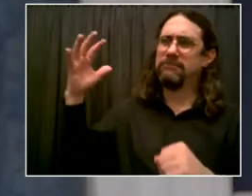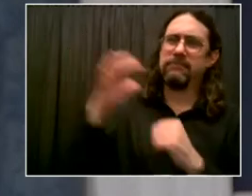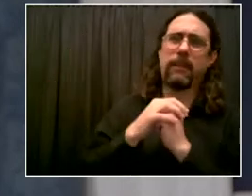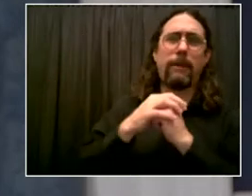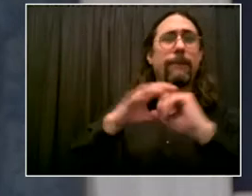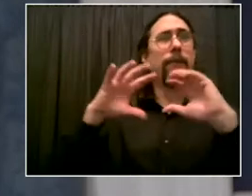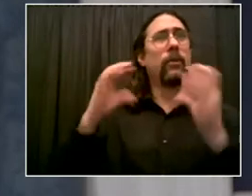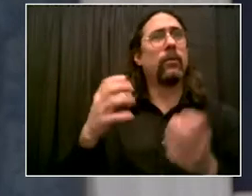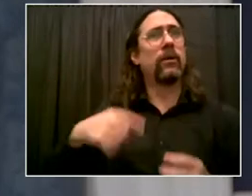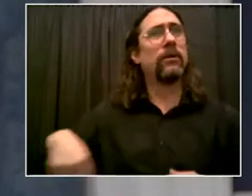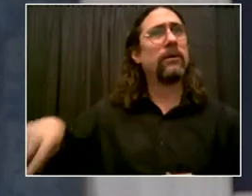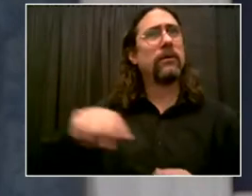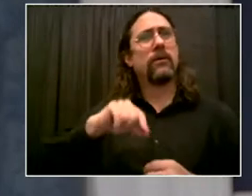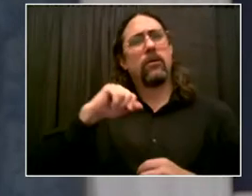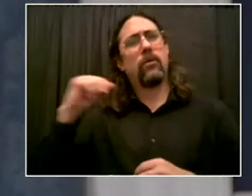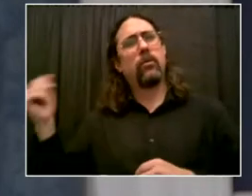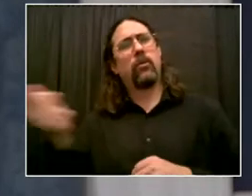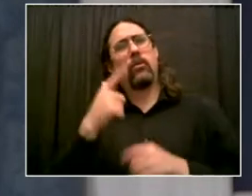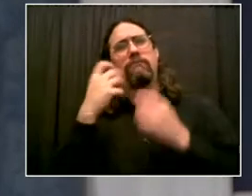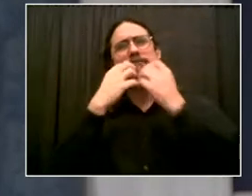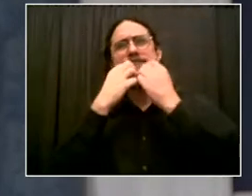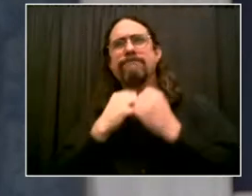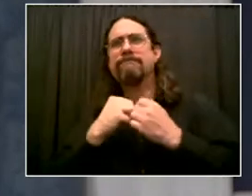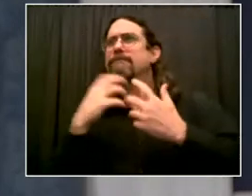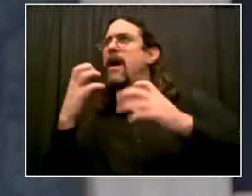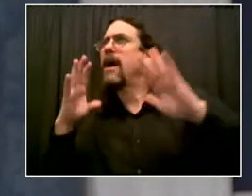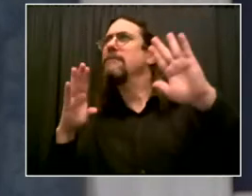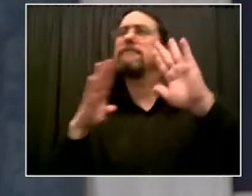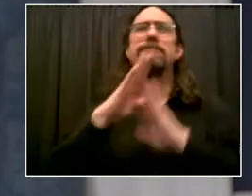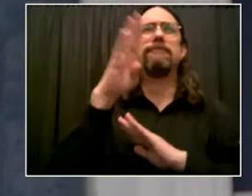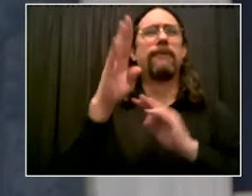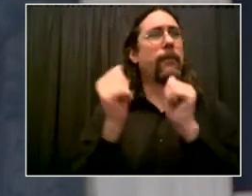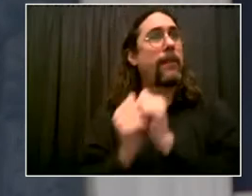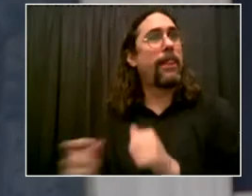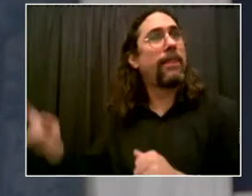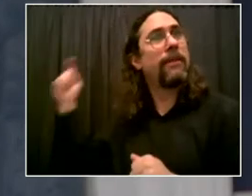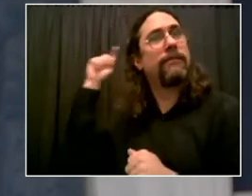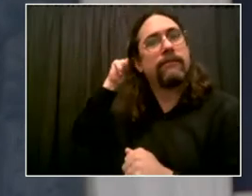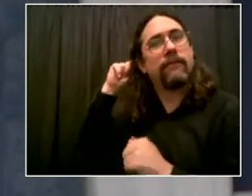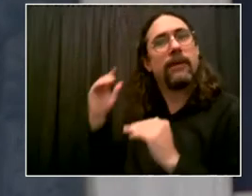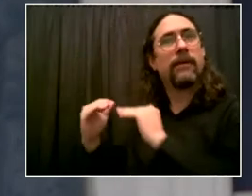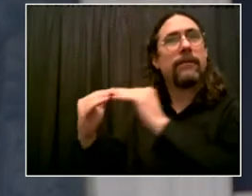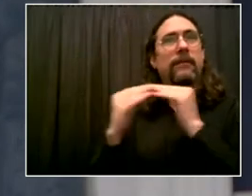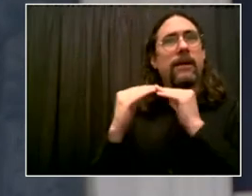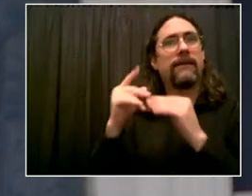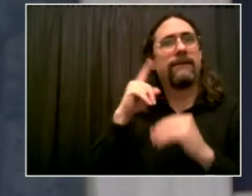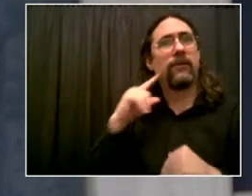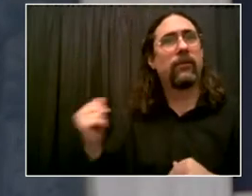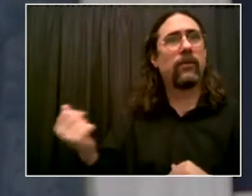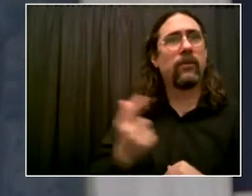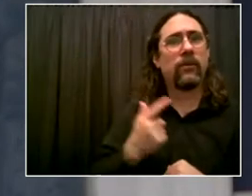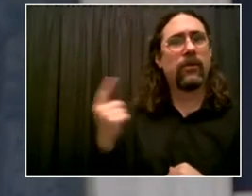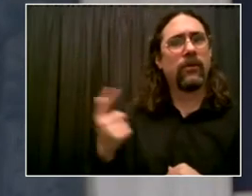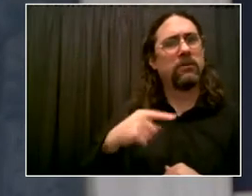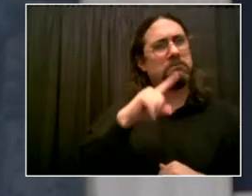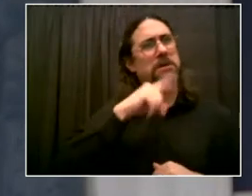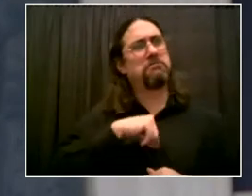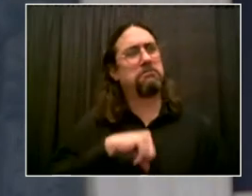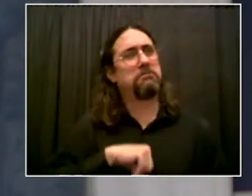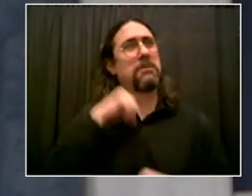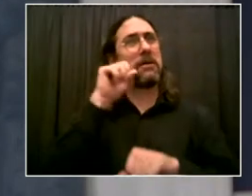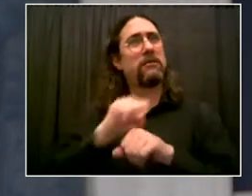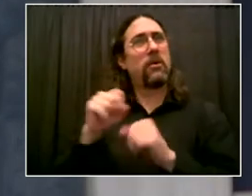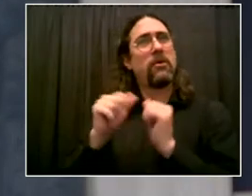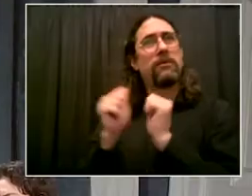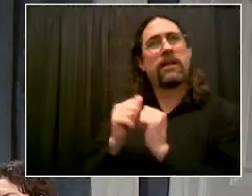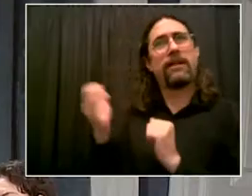Mr. Mayor, I'm proud to serve alongside you, and alongside EDC's new board chair, and to join you in your vision to create a recovery